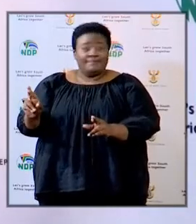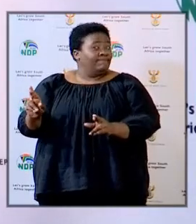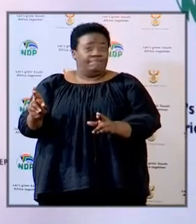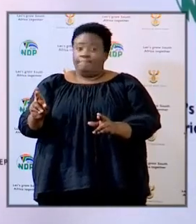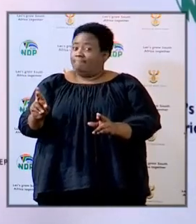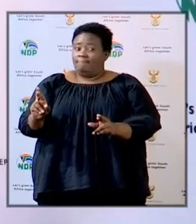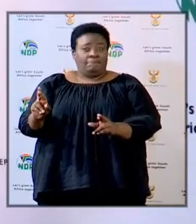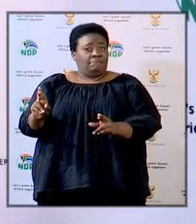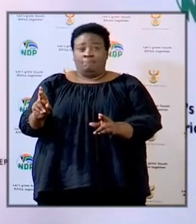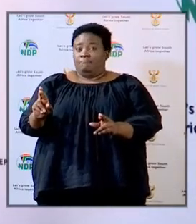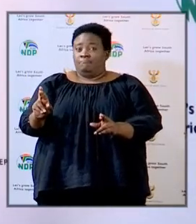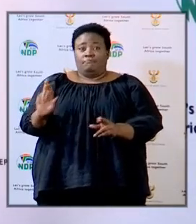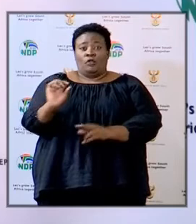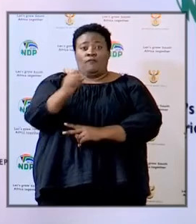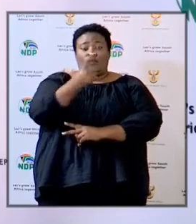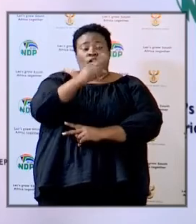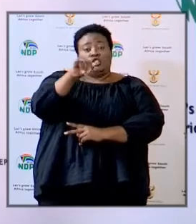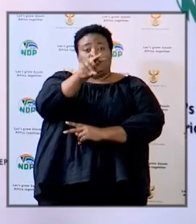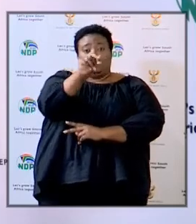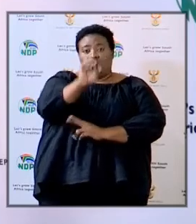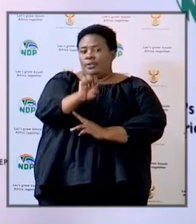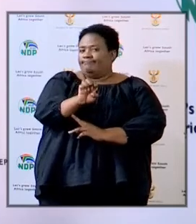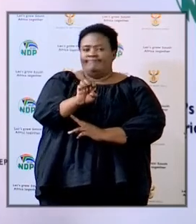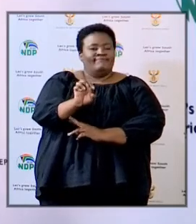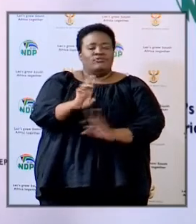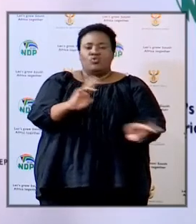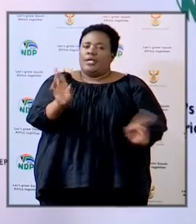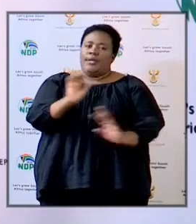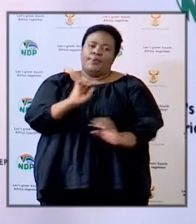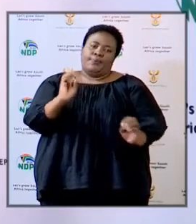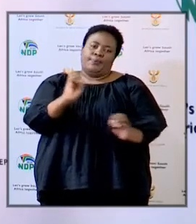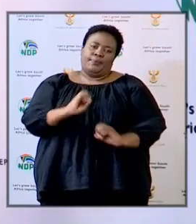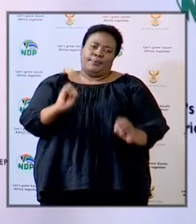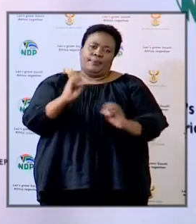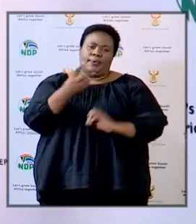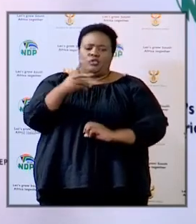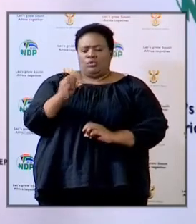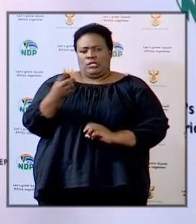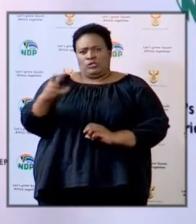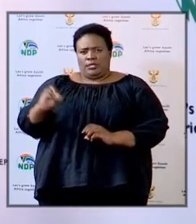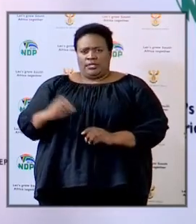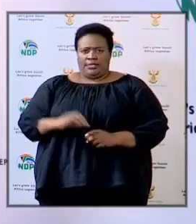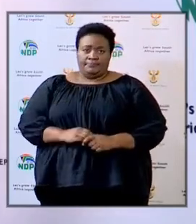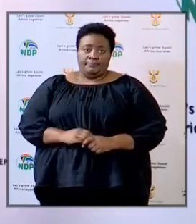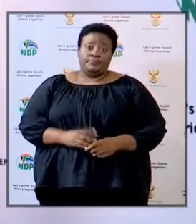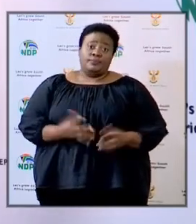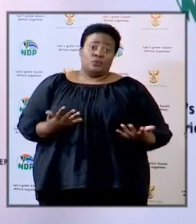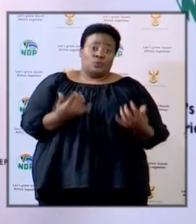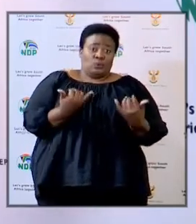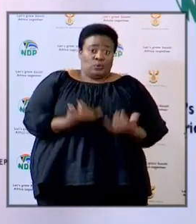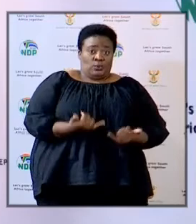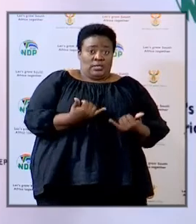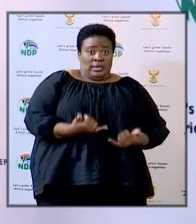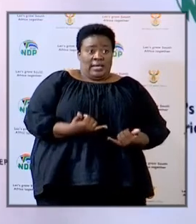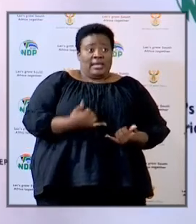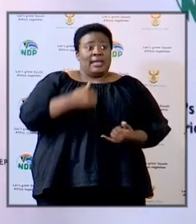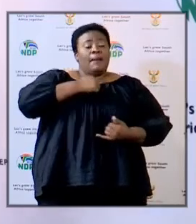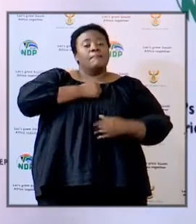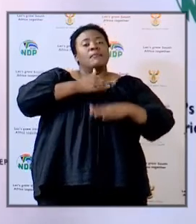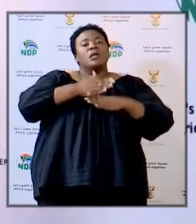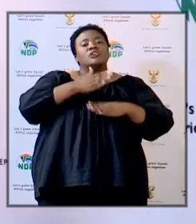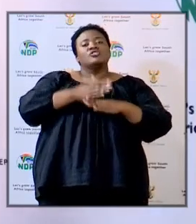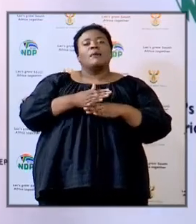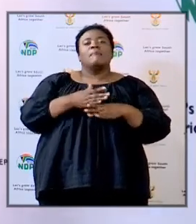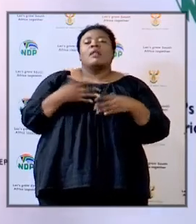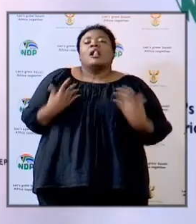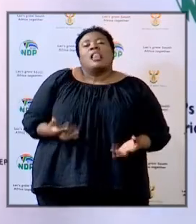reopen on the 1st of June 2020. Today, Minister, my job is